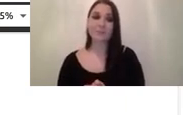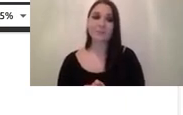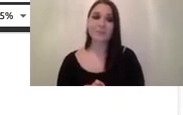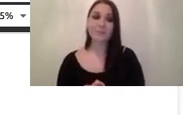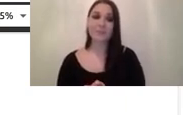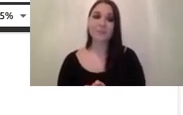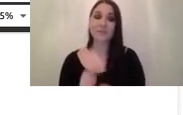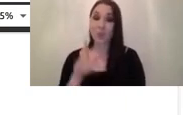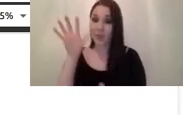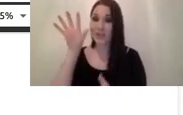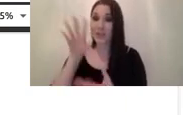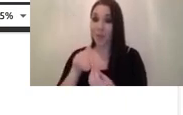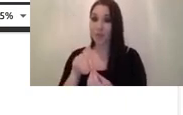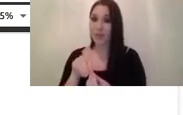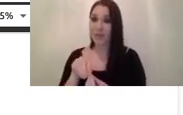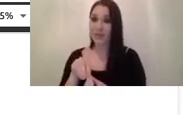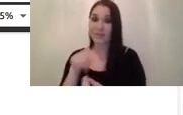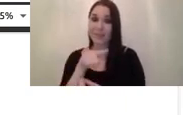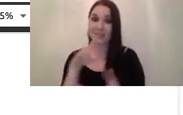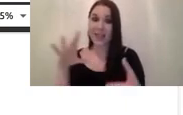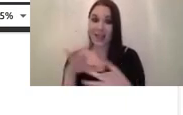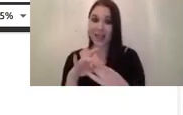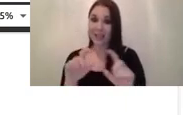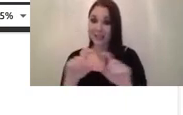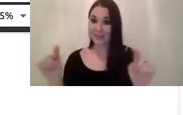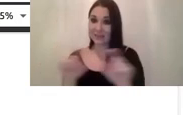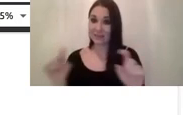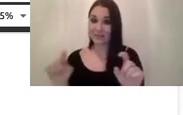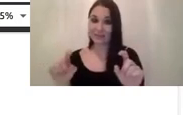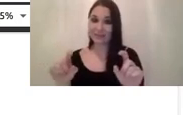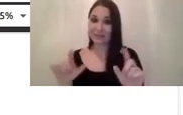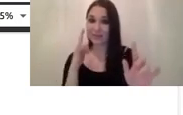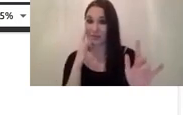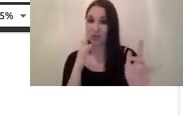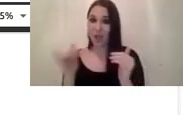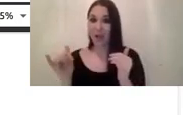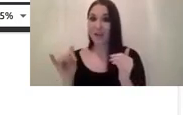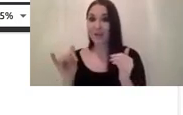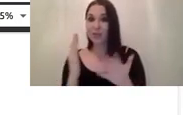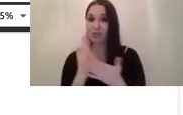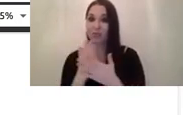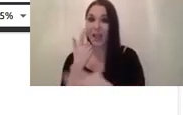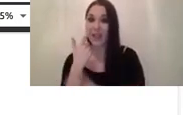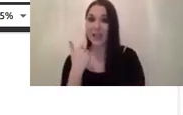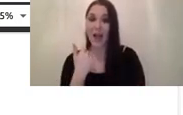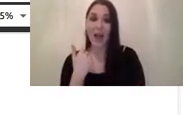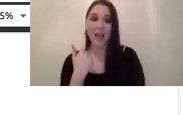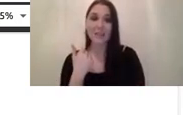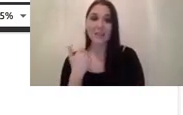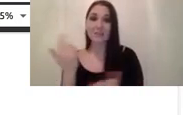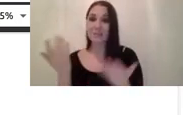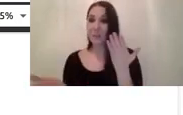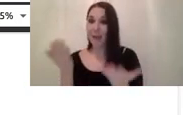here in this link down here you can actually check a a really really nice uh comparison